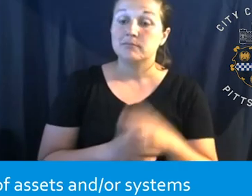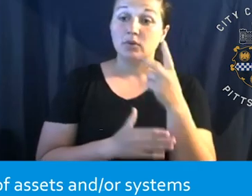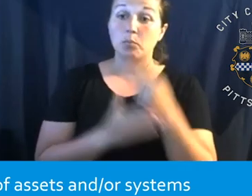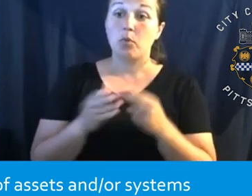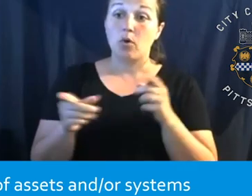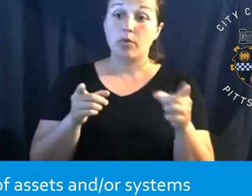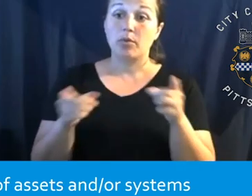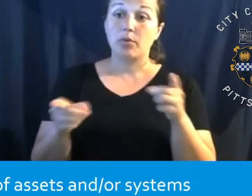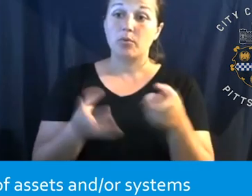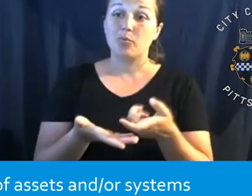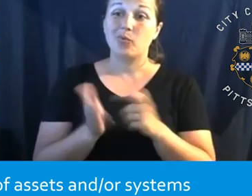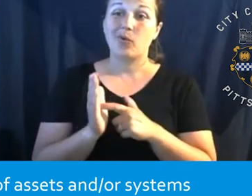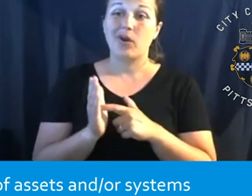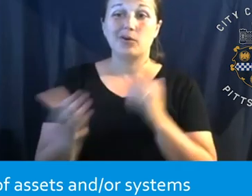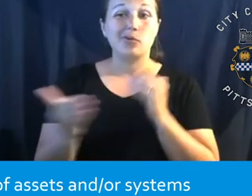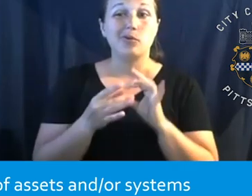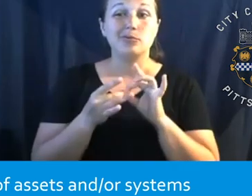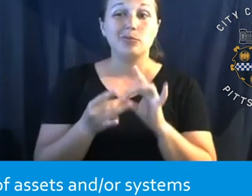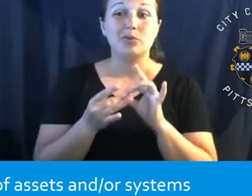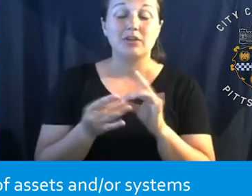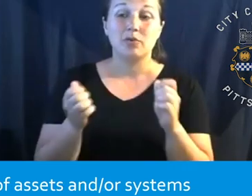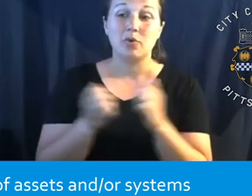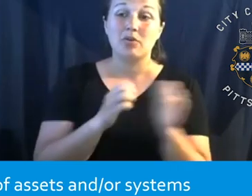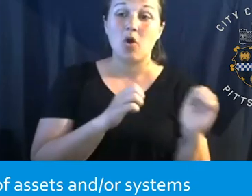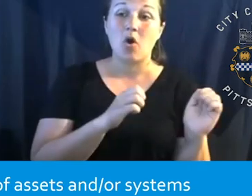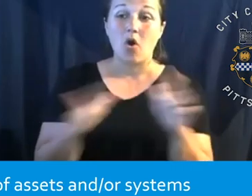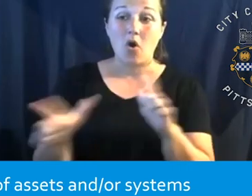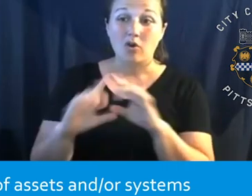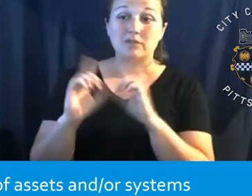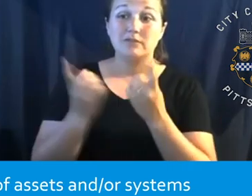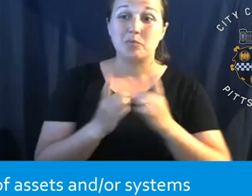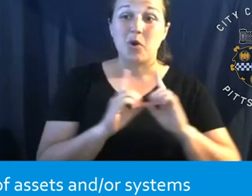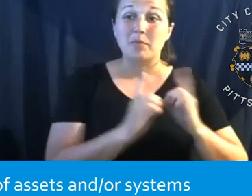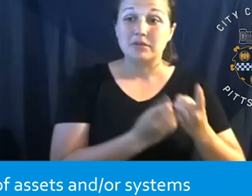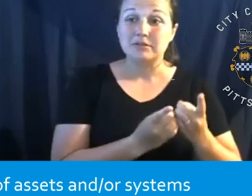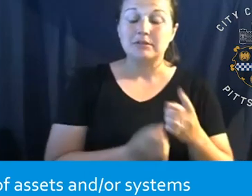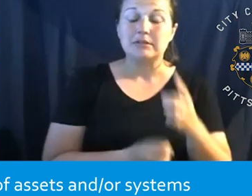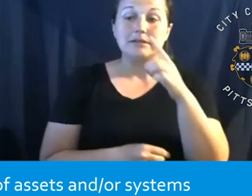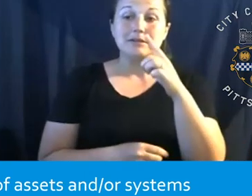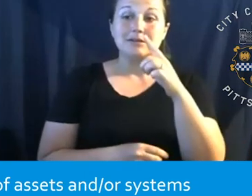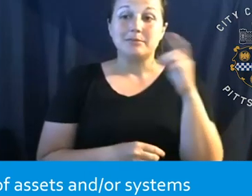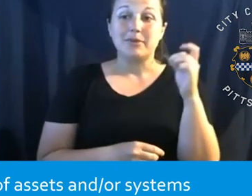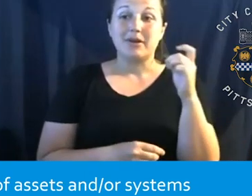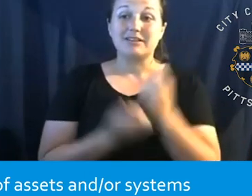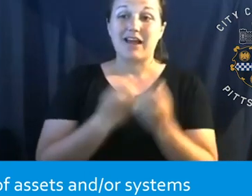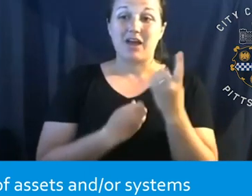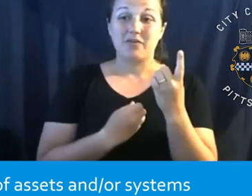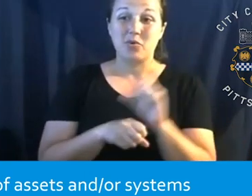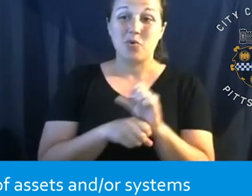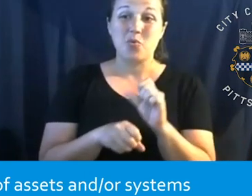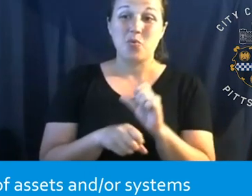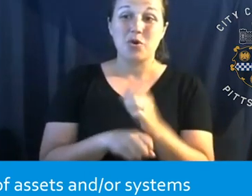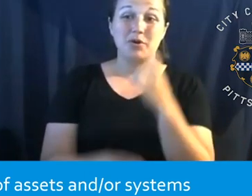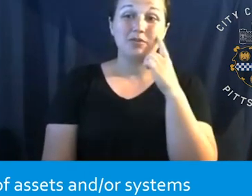of projects require closer coordination with, with all of our departments, um, because, you know, everybody that works for the city